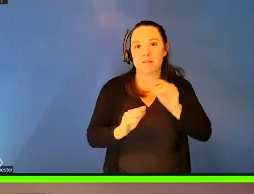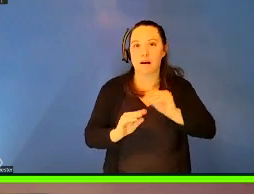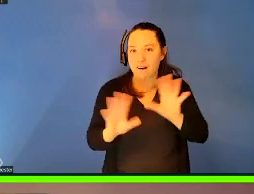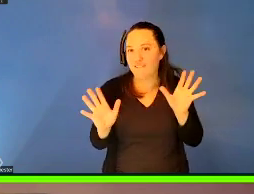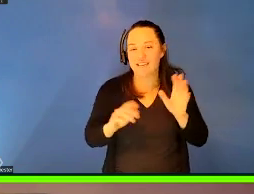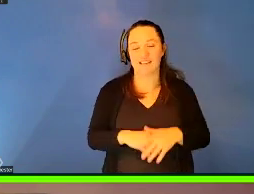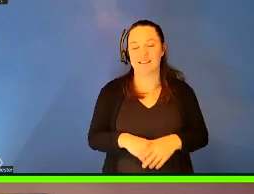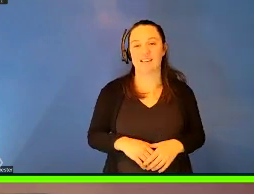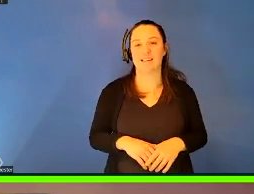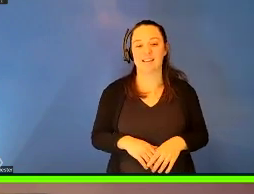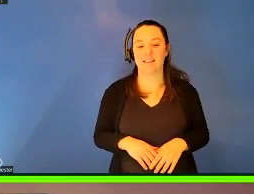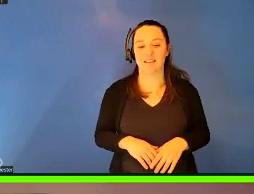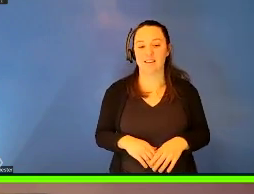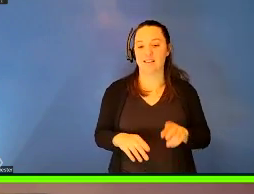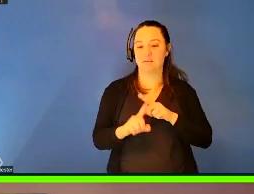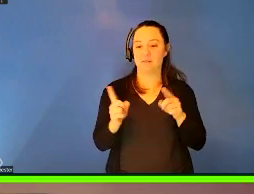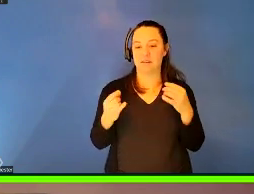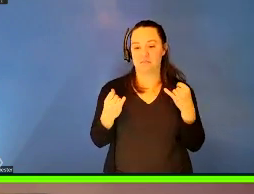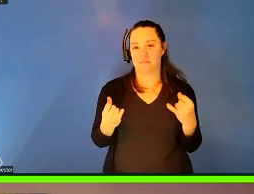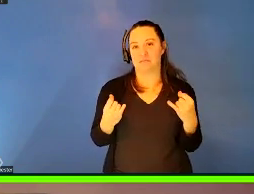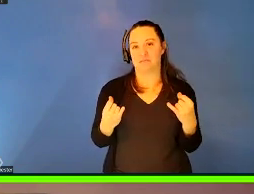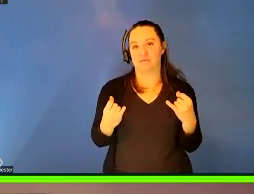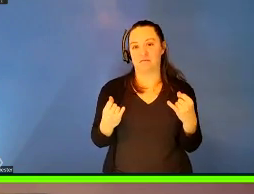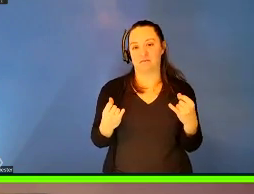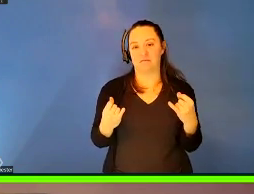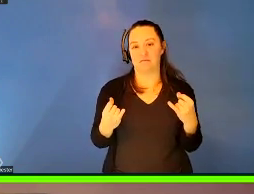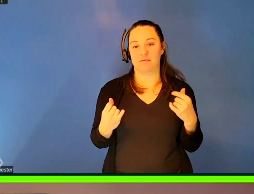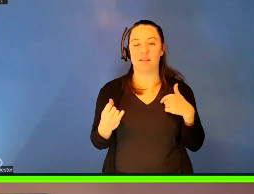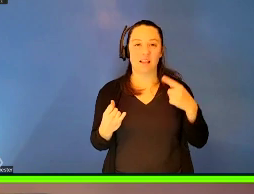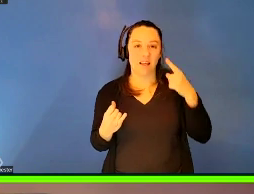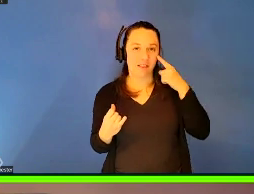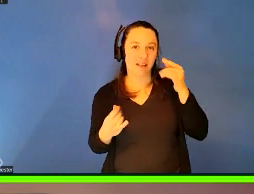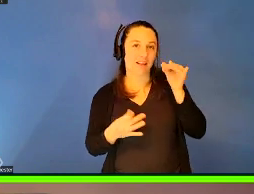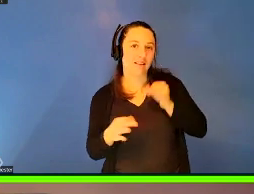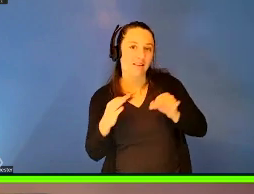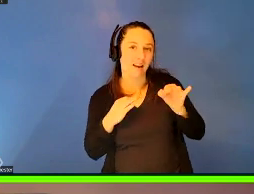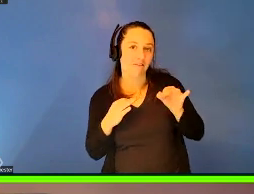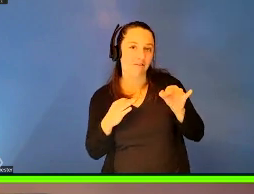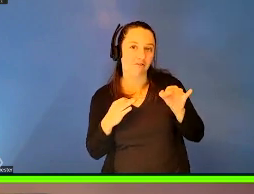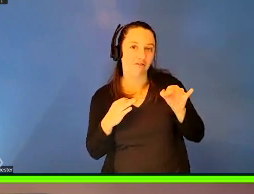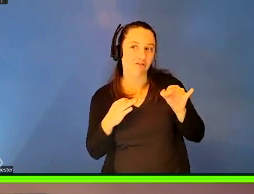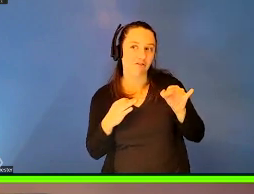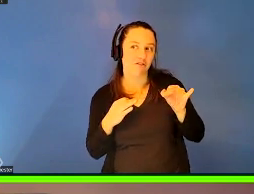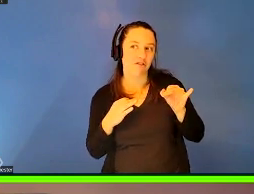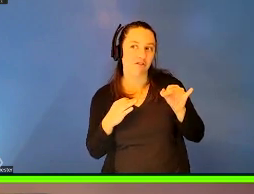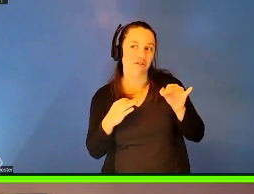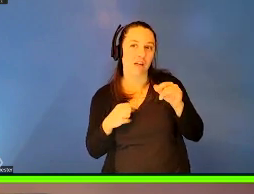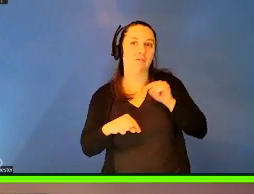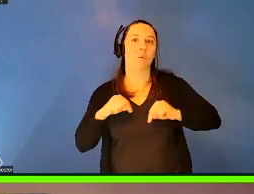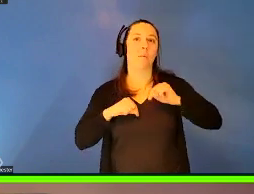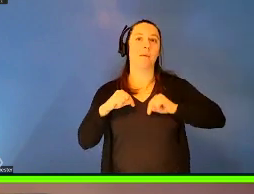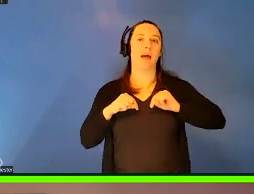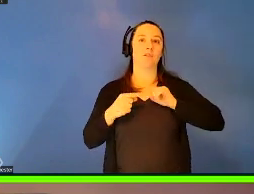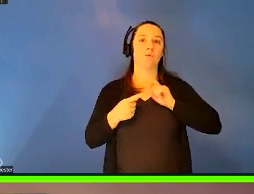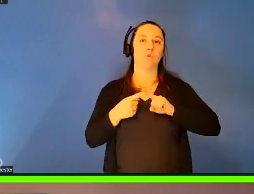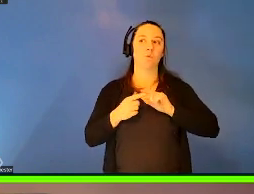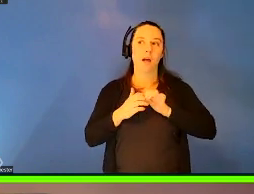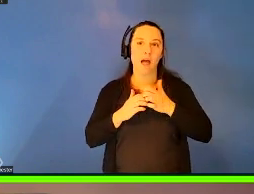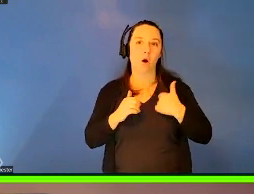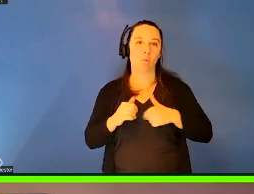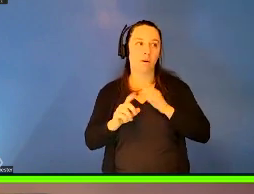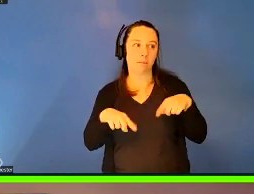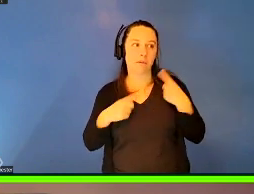but I think, I think that, you know, rather than retreat to the way we've been doing things,